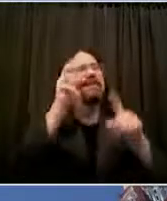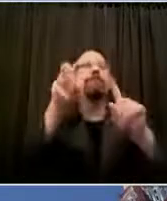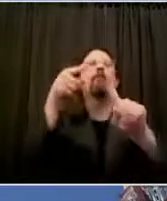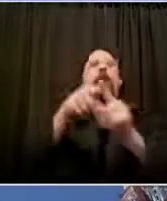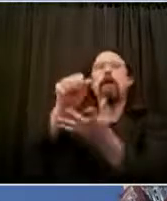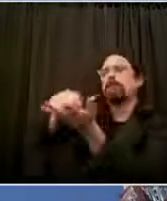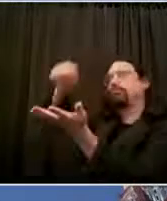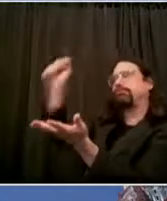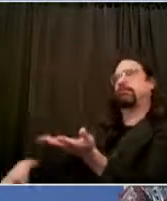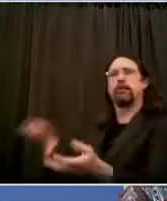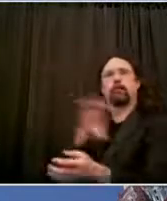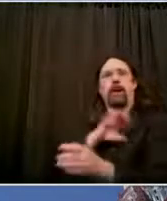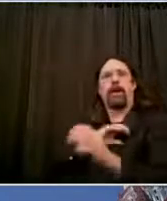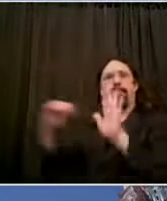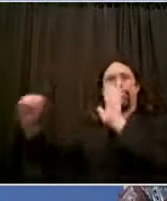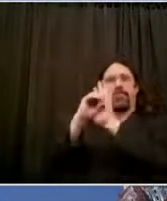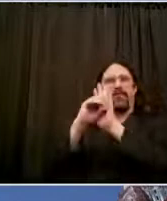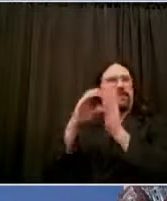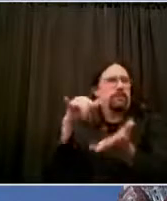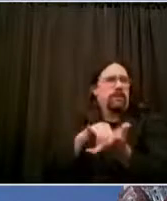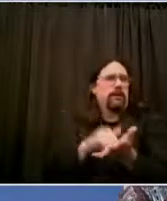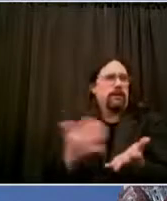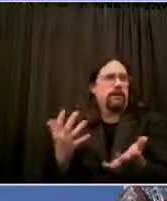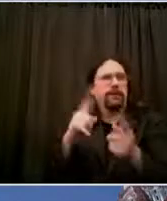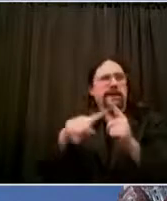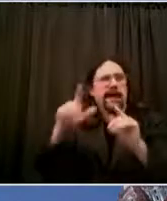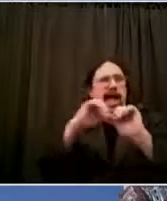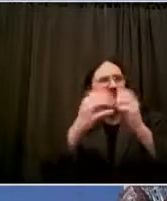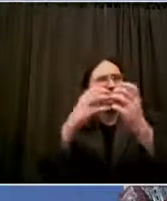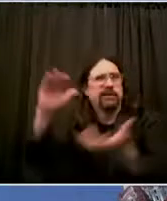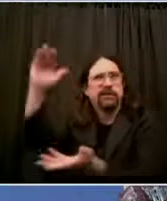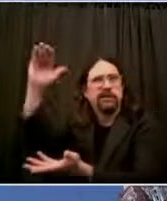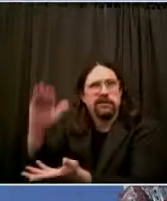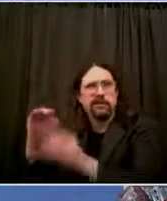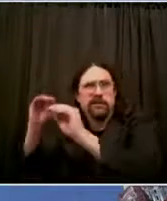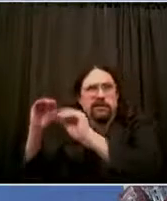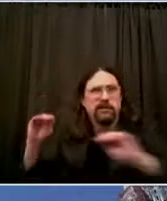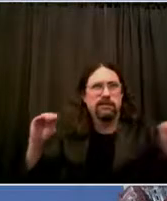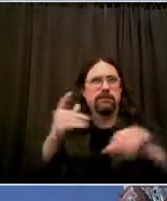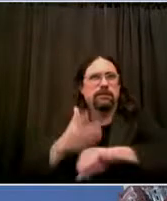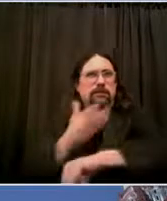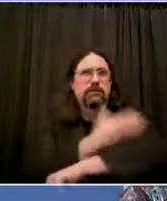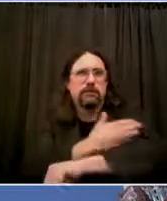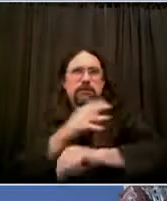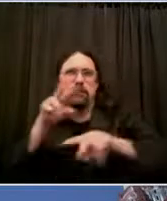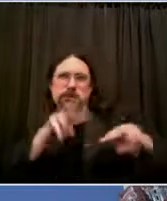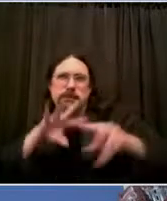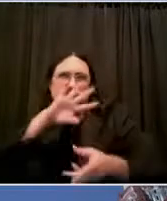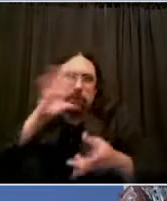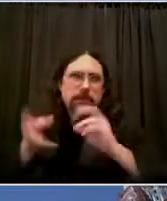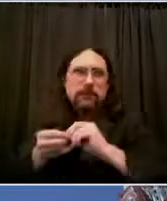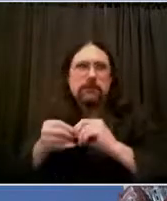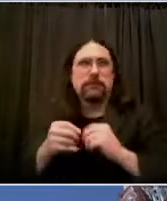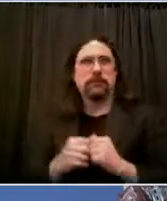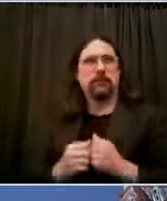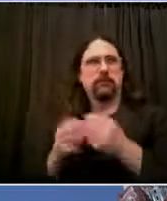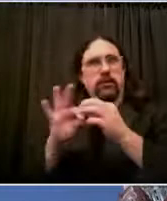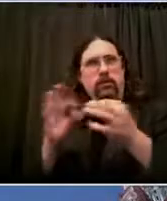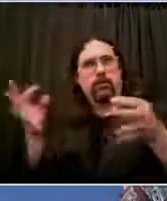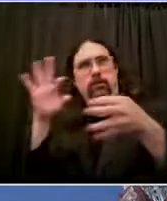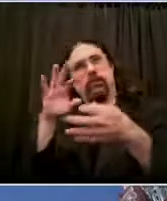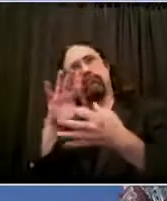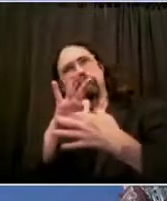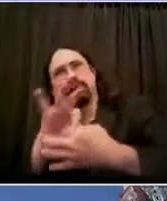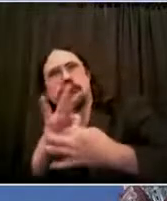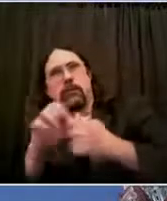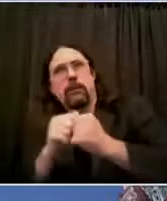is doing some very, very important work now. I have had a discussion with the Black Latino Asian Caucus of the city council. want